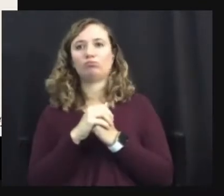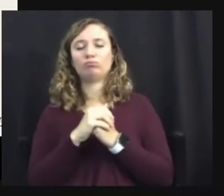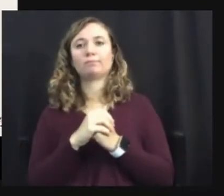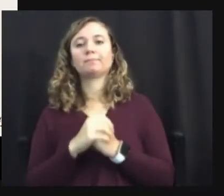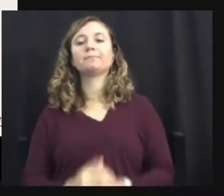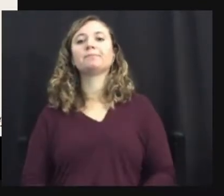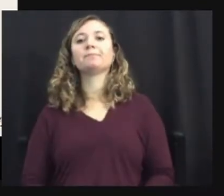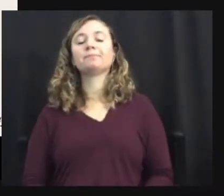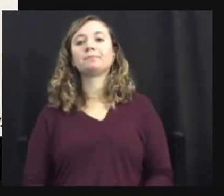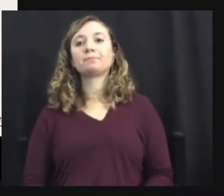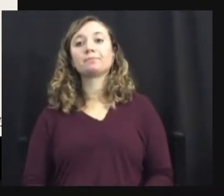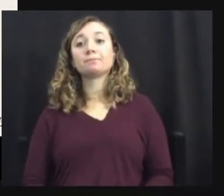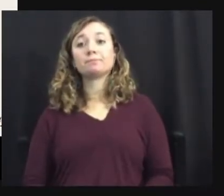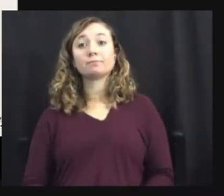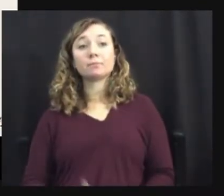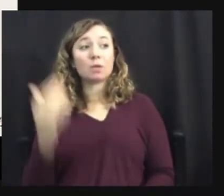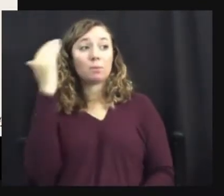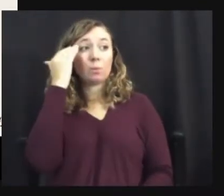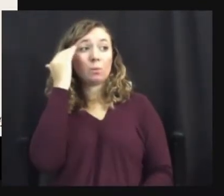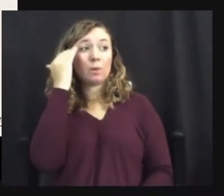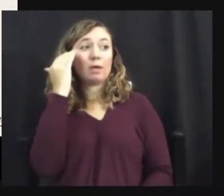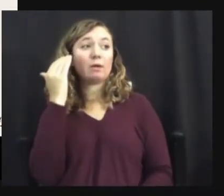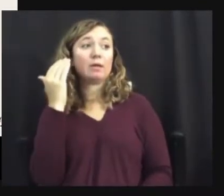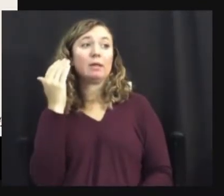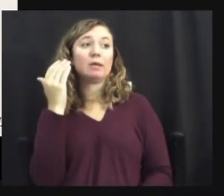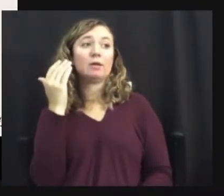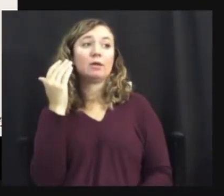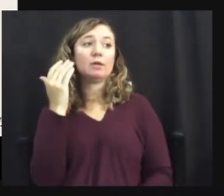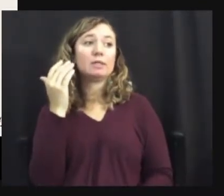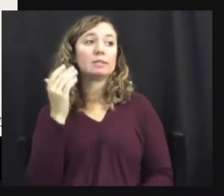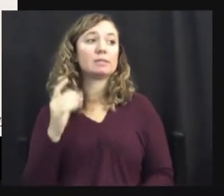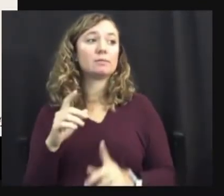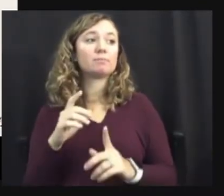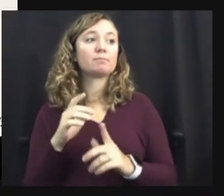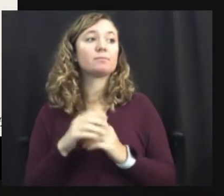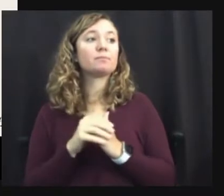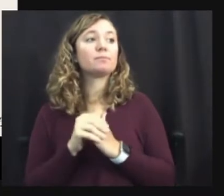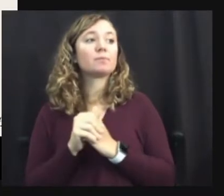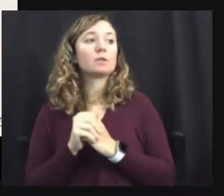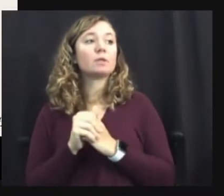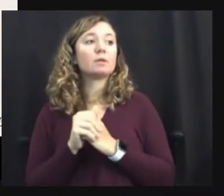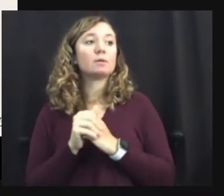aware that attention differences, might be impacted. So, um,